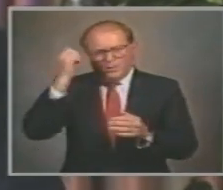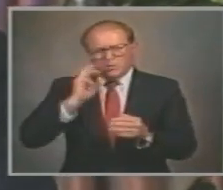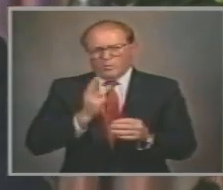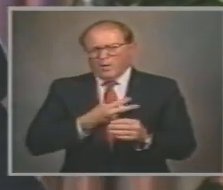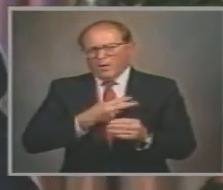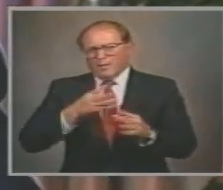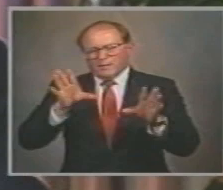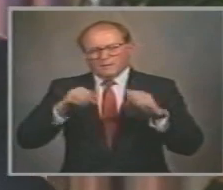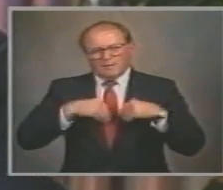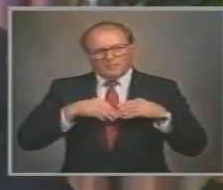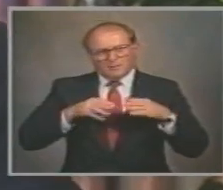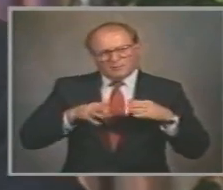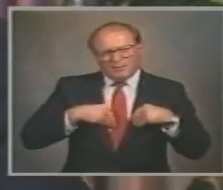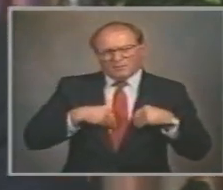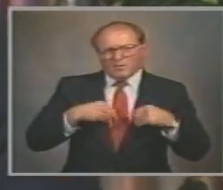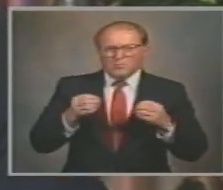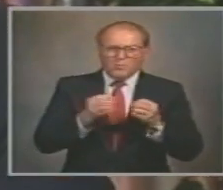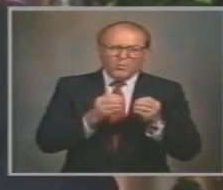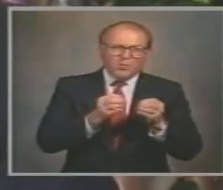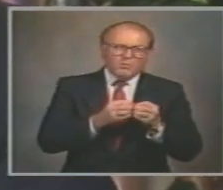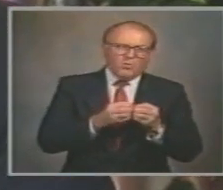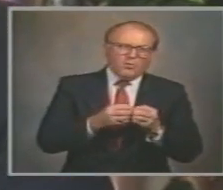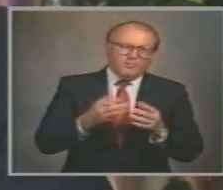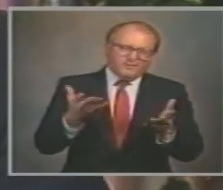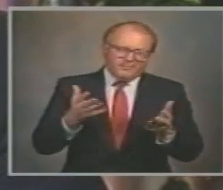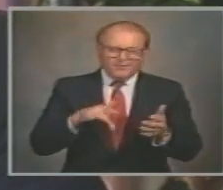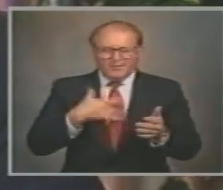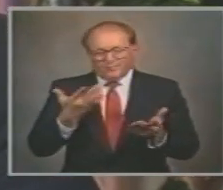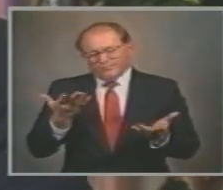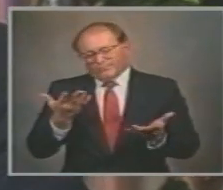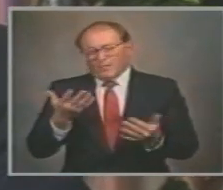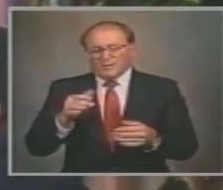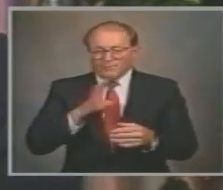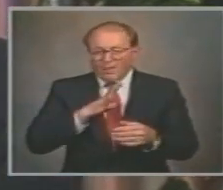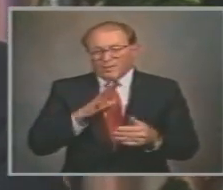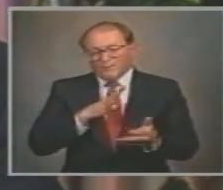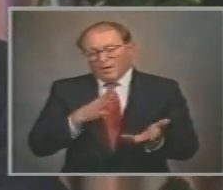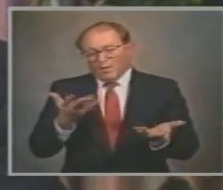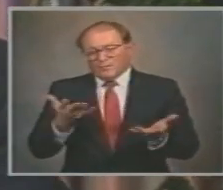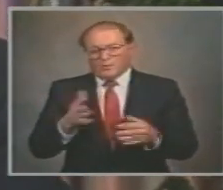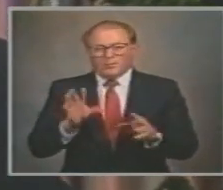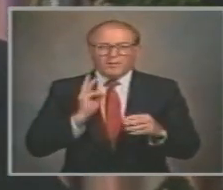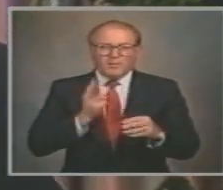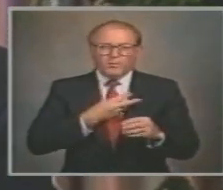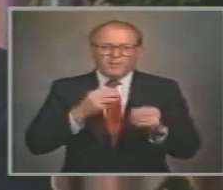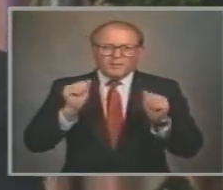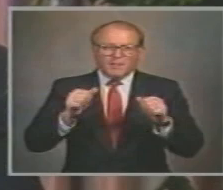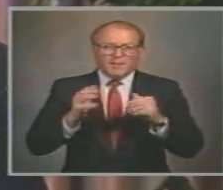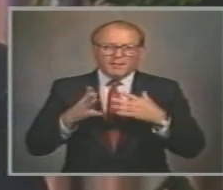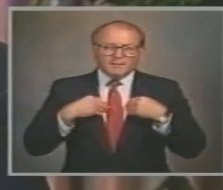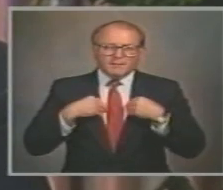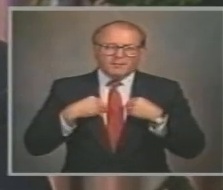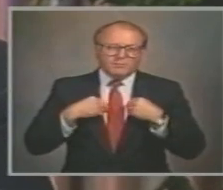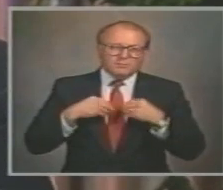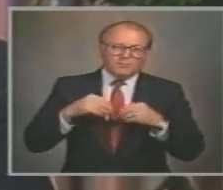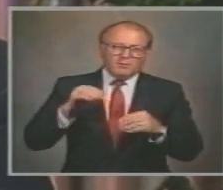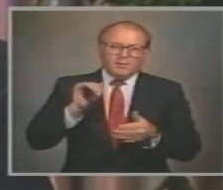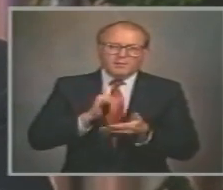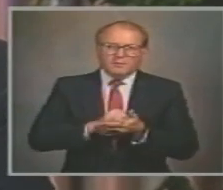That's understandable Because tolerance Is a retreat From commitment